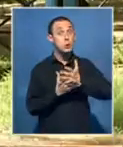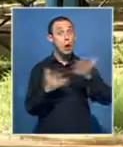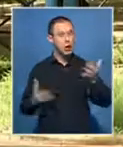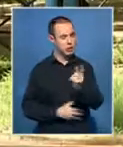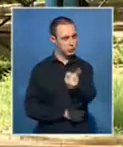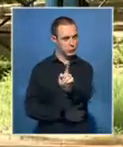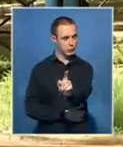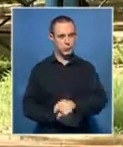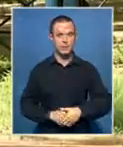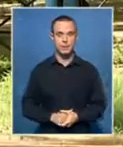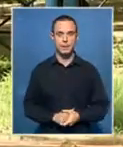Tzotizi, SBC News.